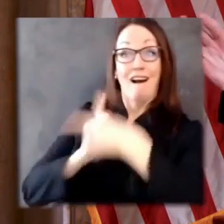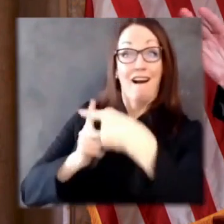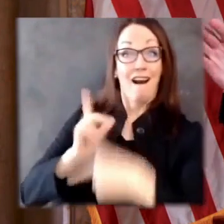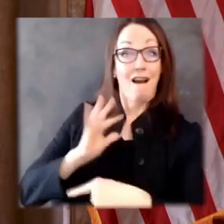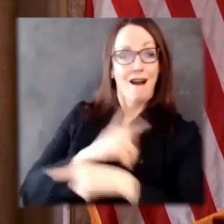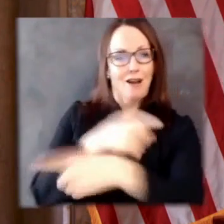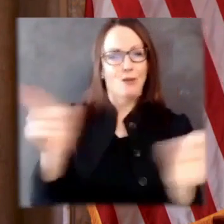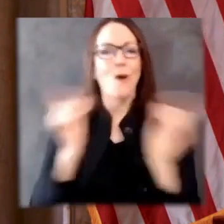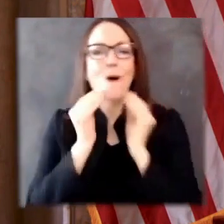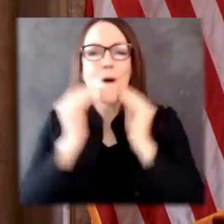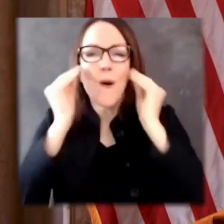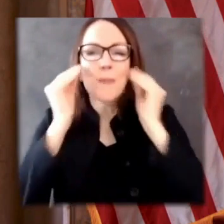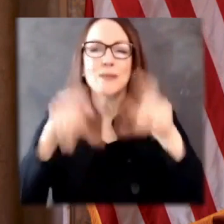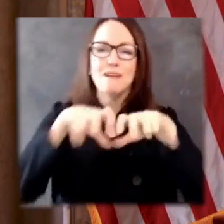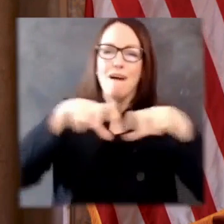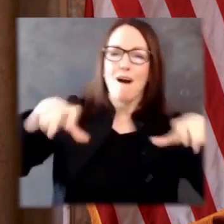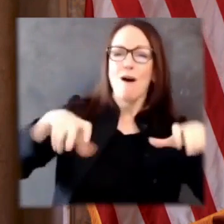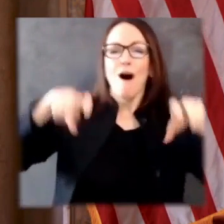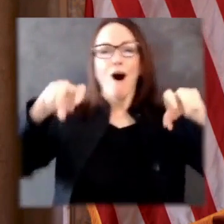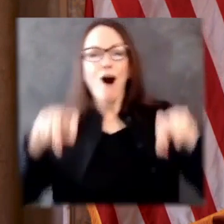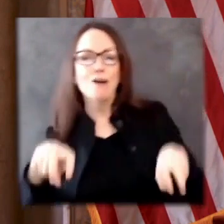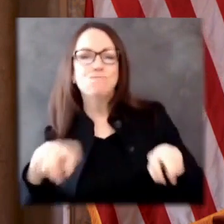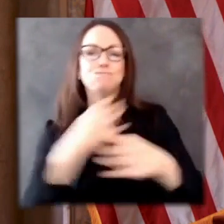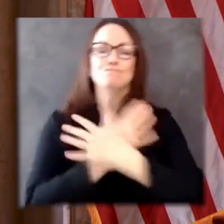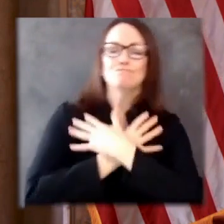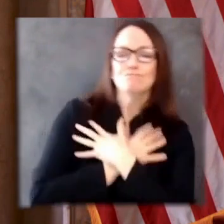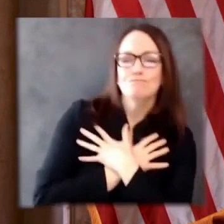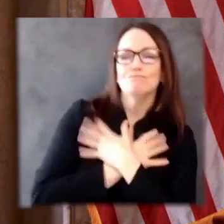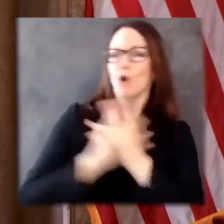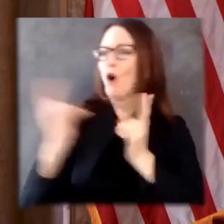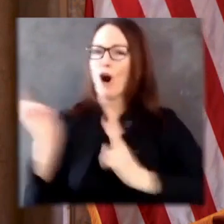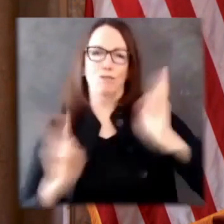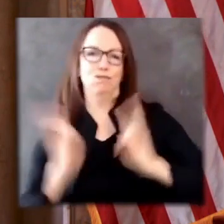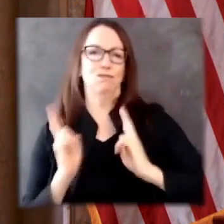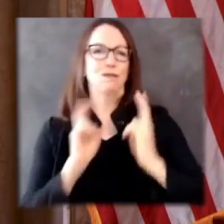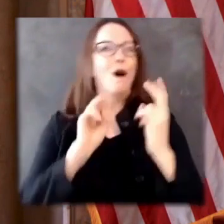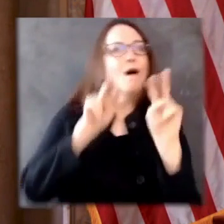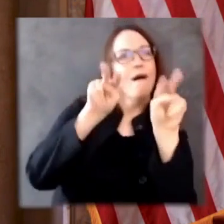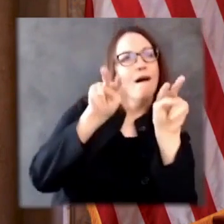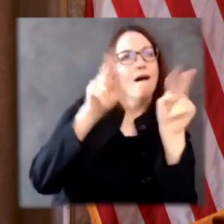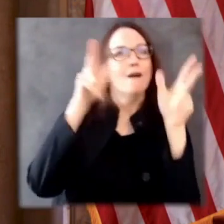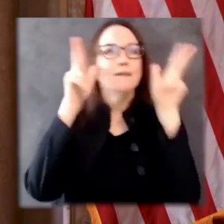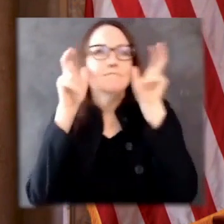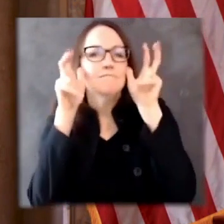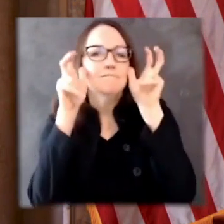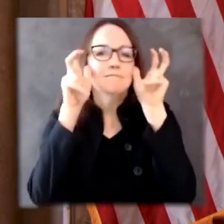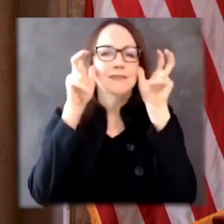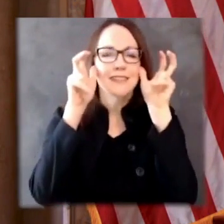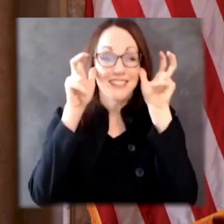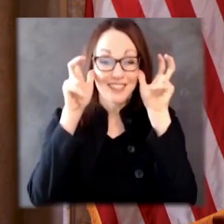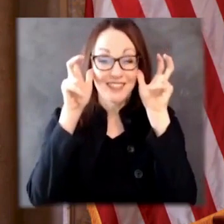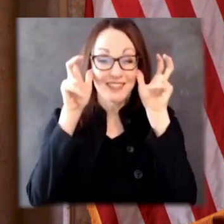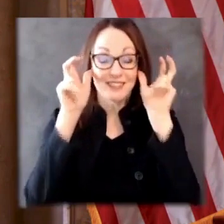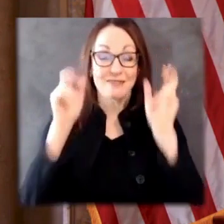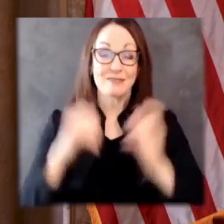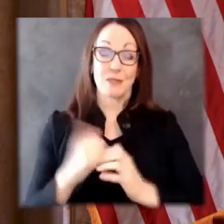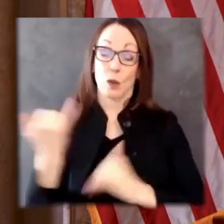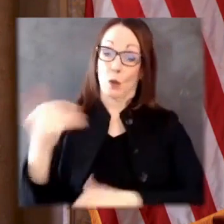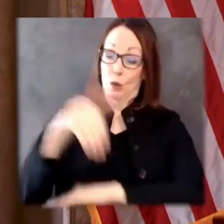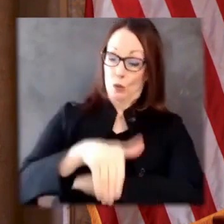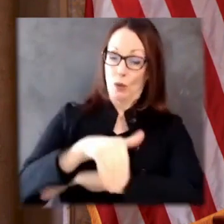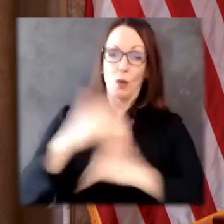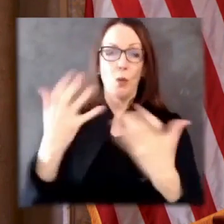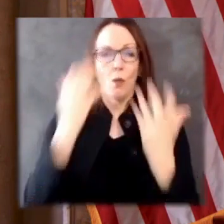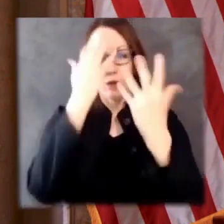as rowdy as you like from the comfort of your couch. To begin tonight, I'd like to acknowledge some individuals